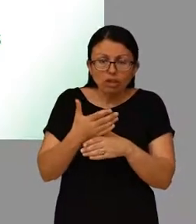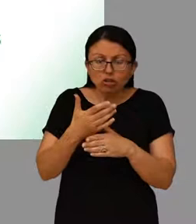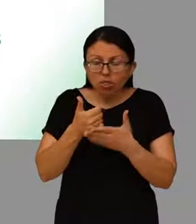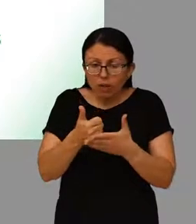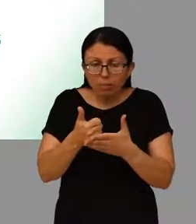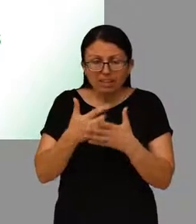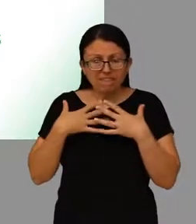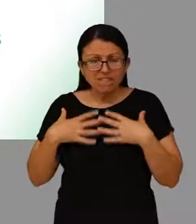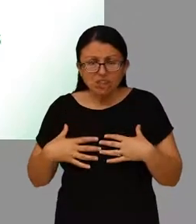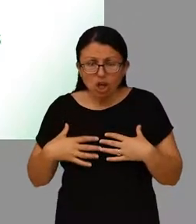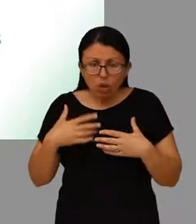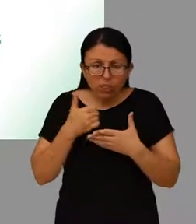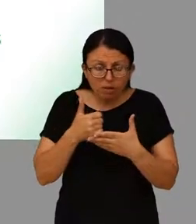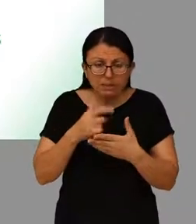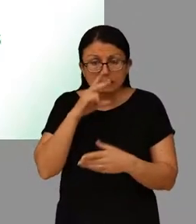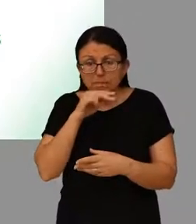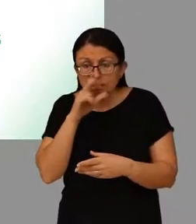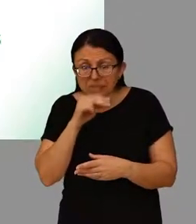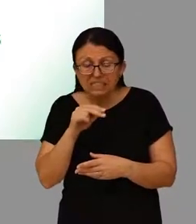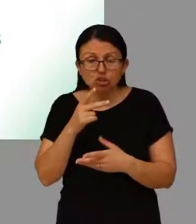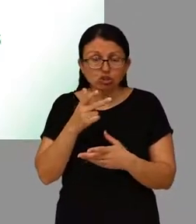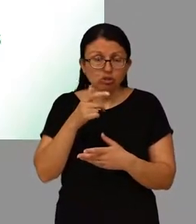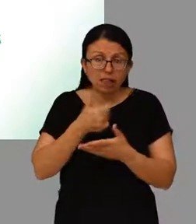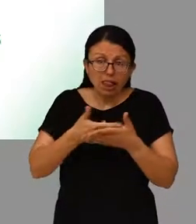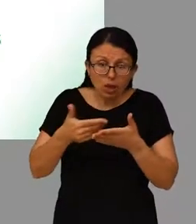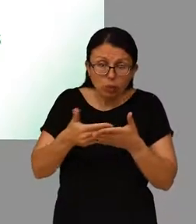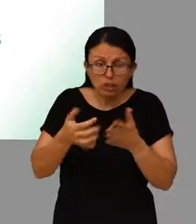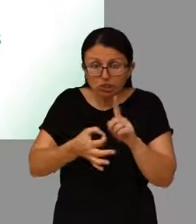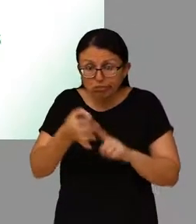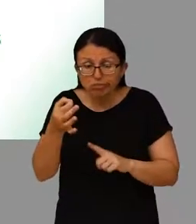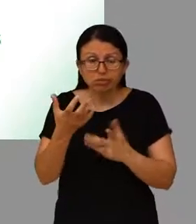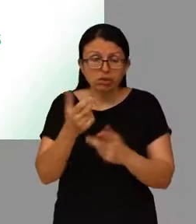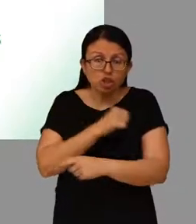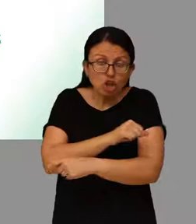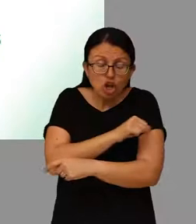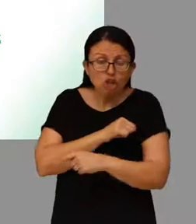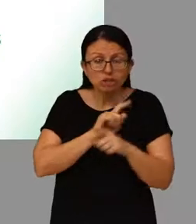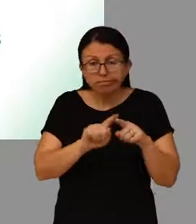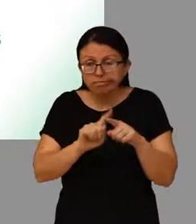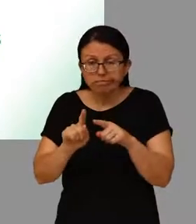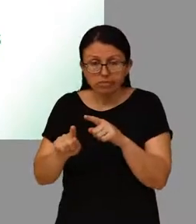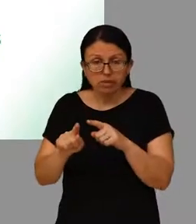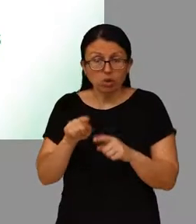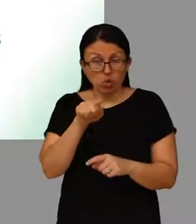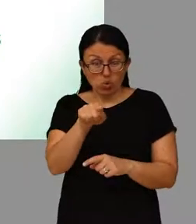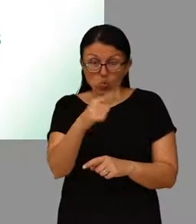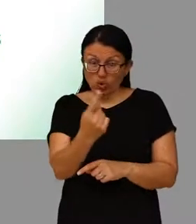physio, speech and language therapy and nurses. It's important to remember that you are also part of this